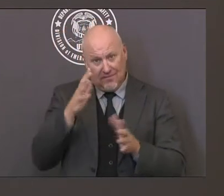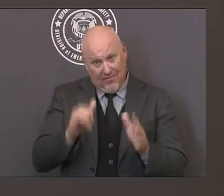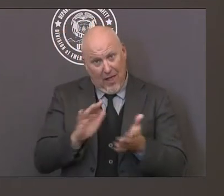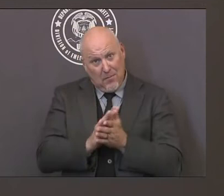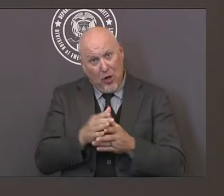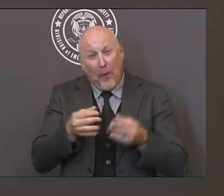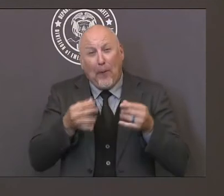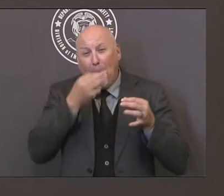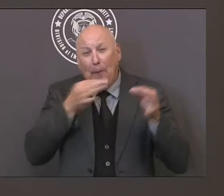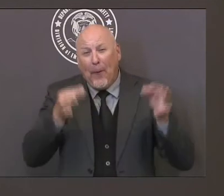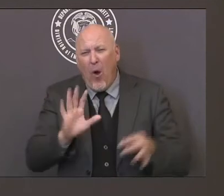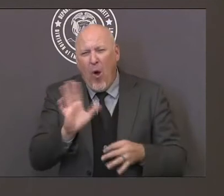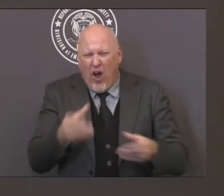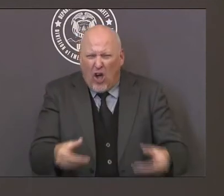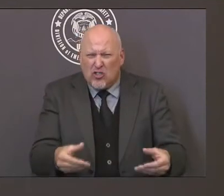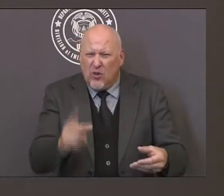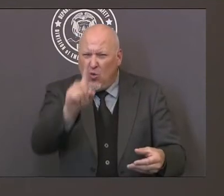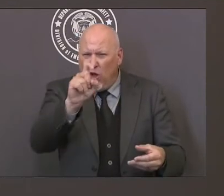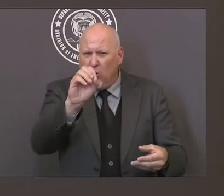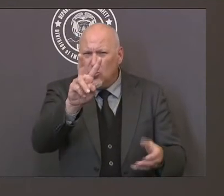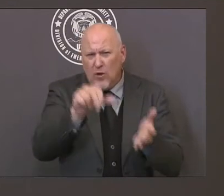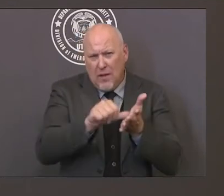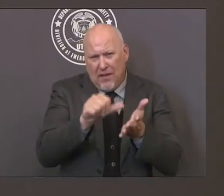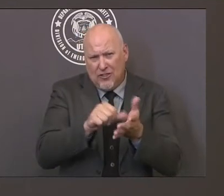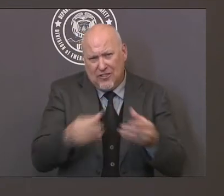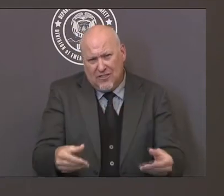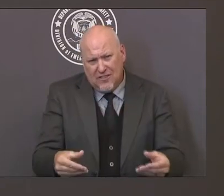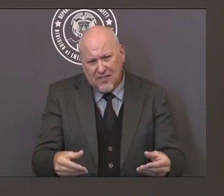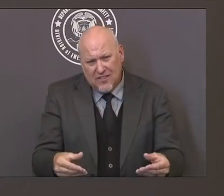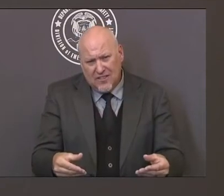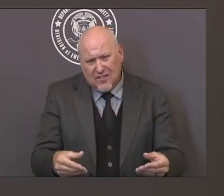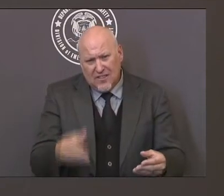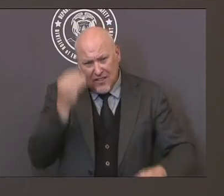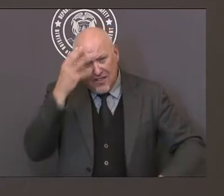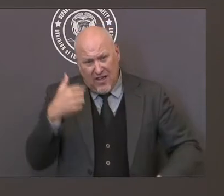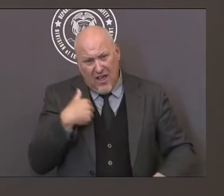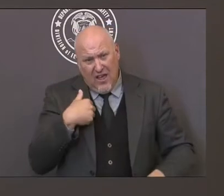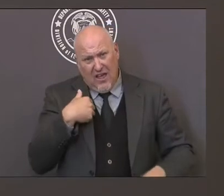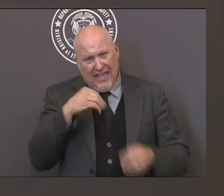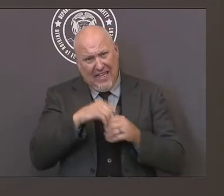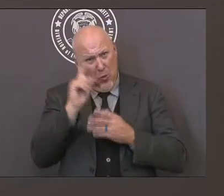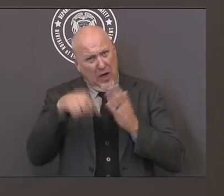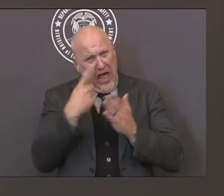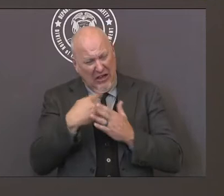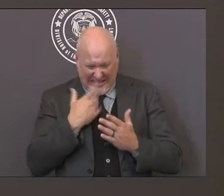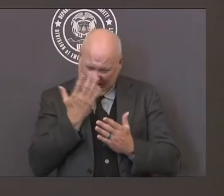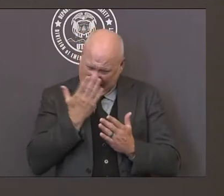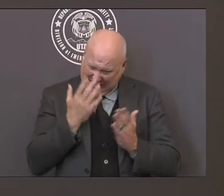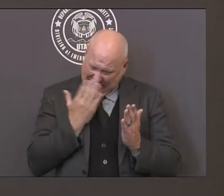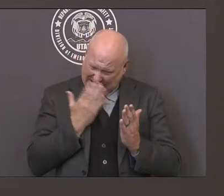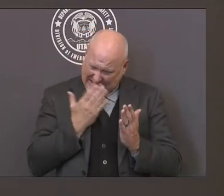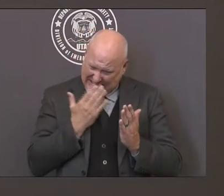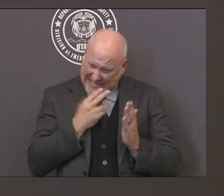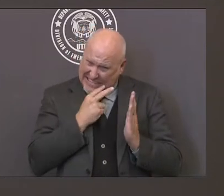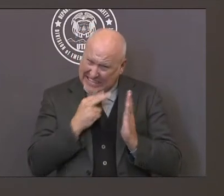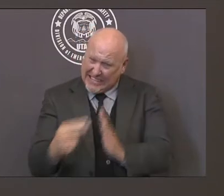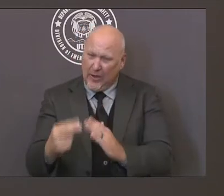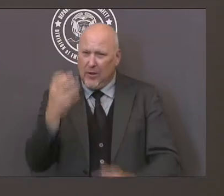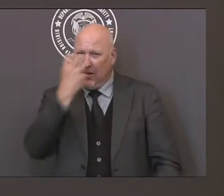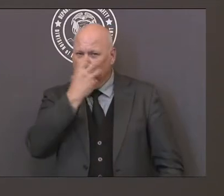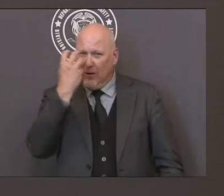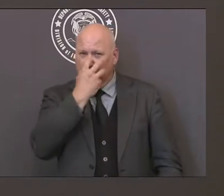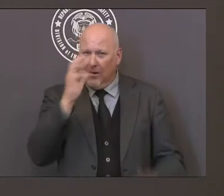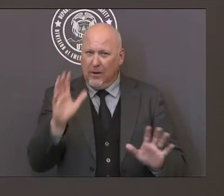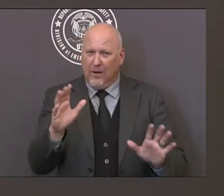it in just an hour last night and I think it will be something that's so usable to our families. It's not just intended for